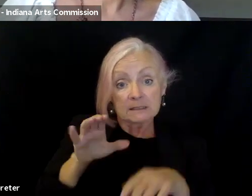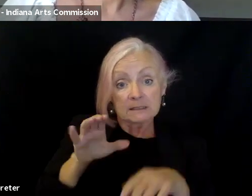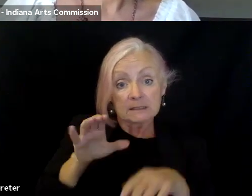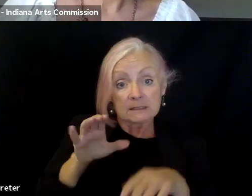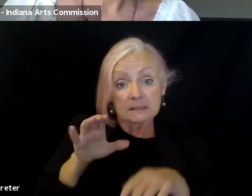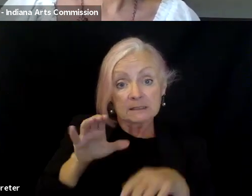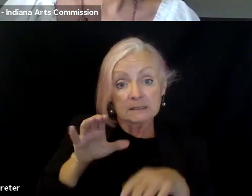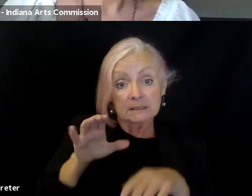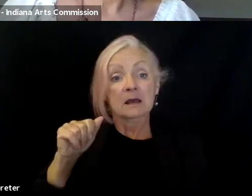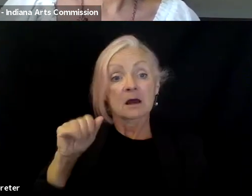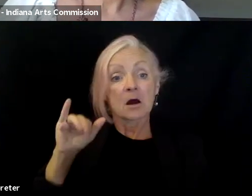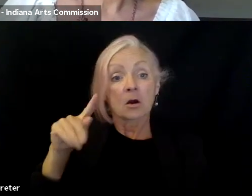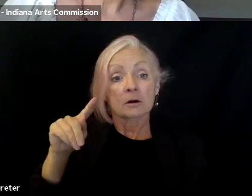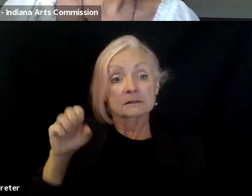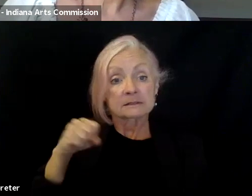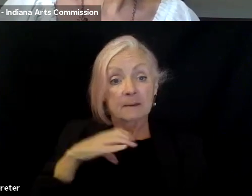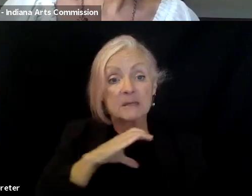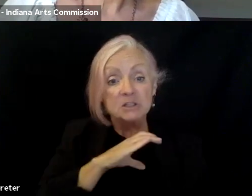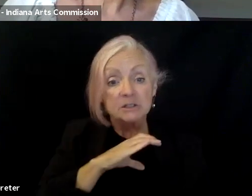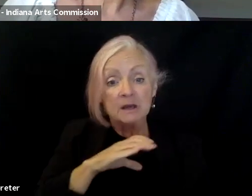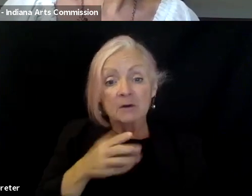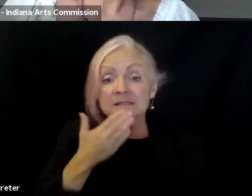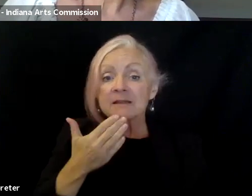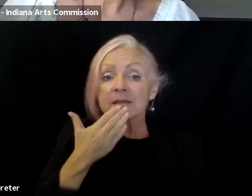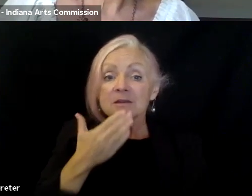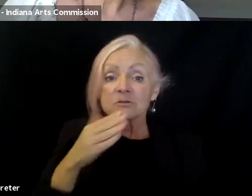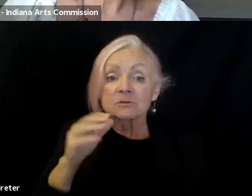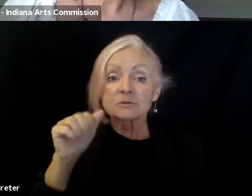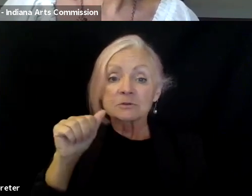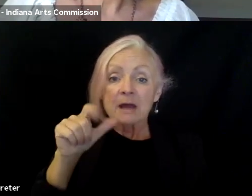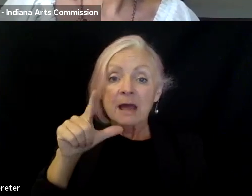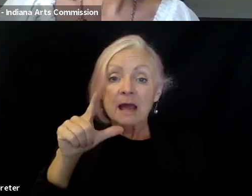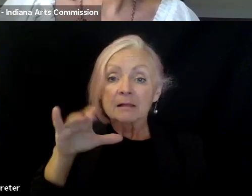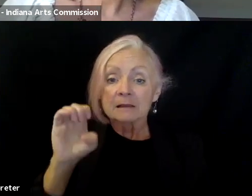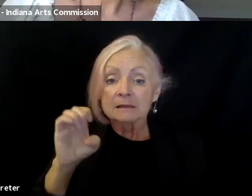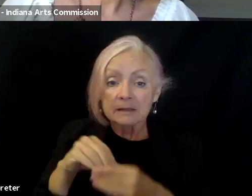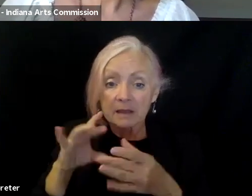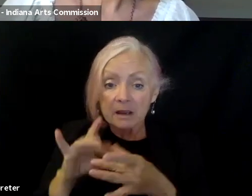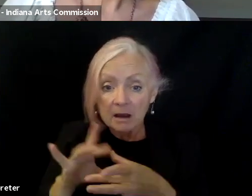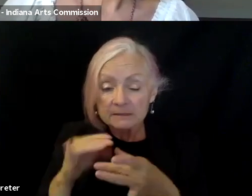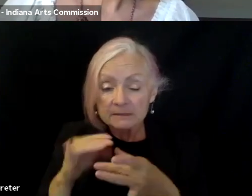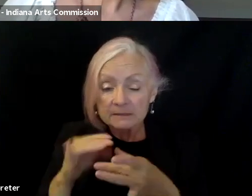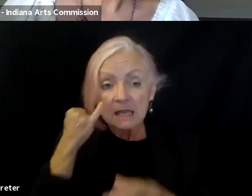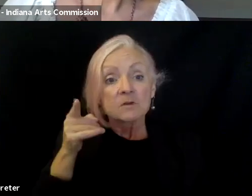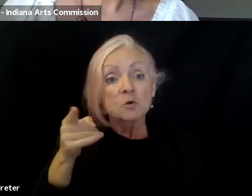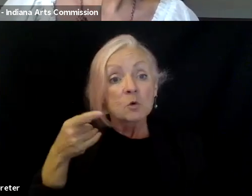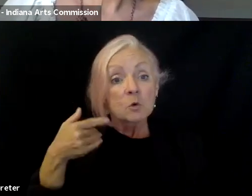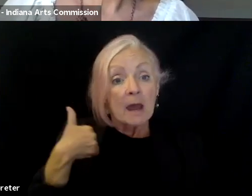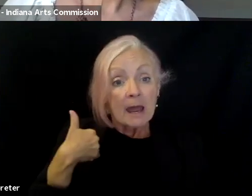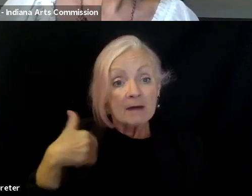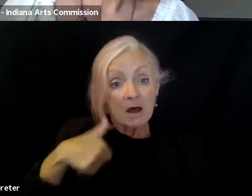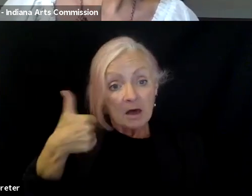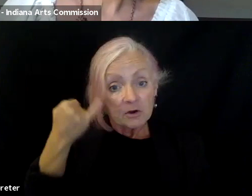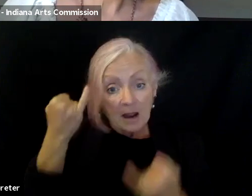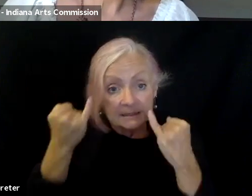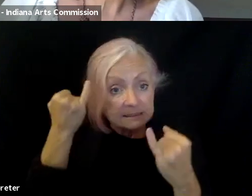Um, and I just want to say thank you to Alice, um, in the comments. If you out there also have other ideas of what that like